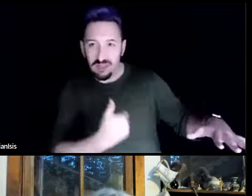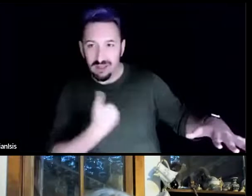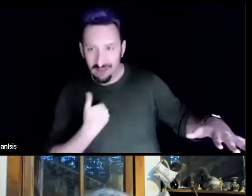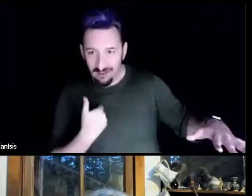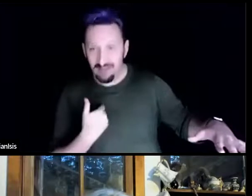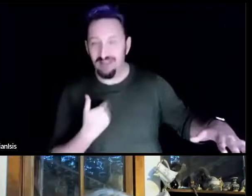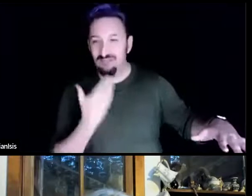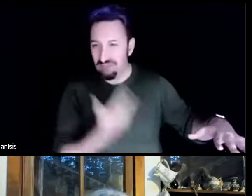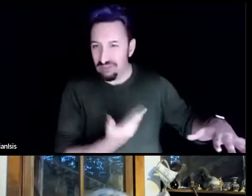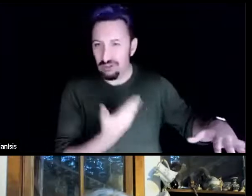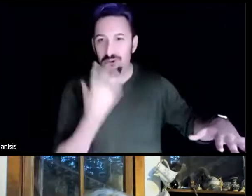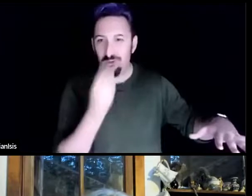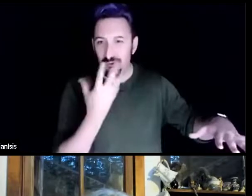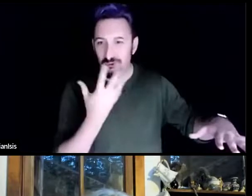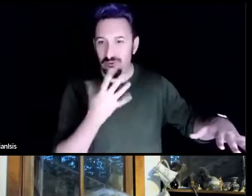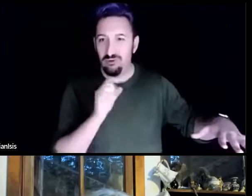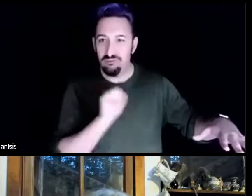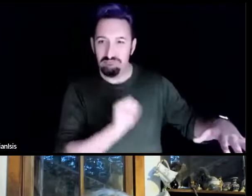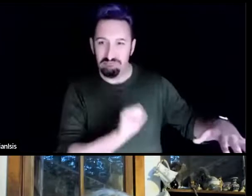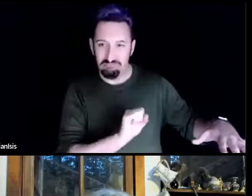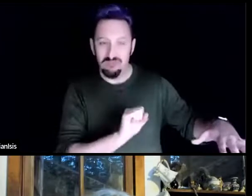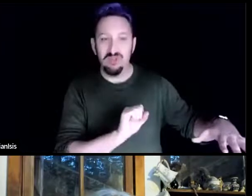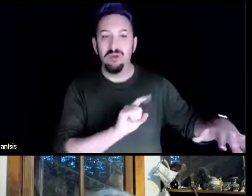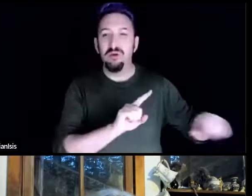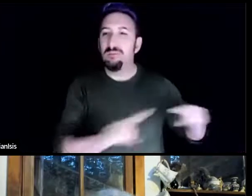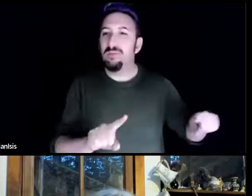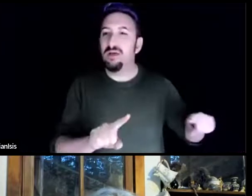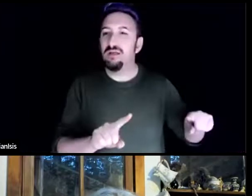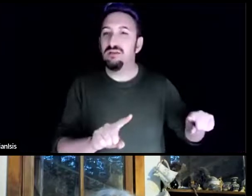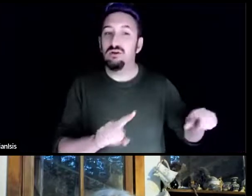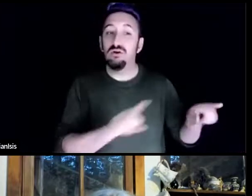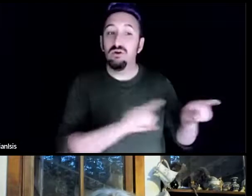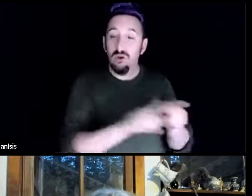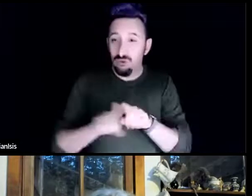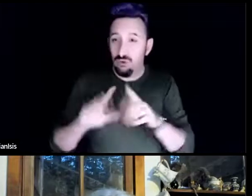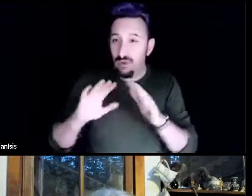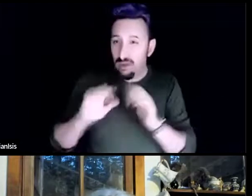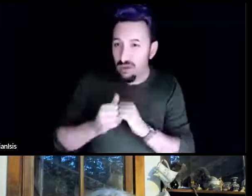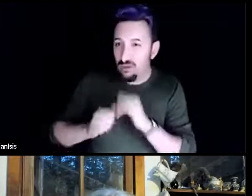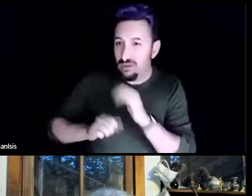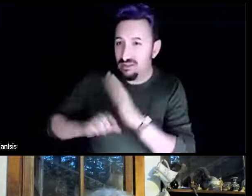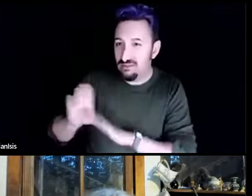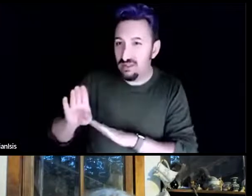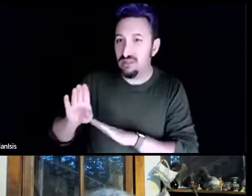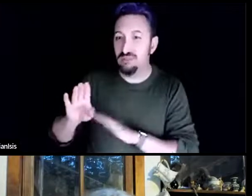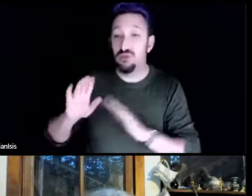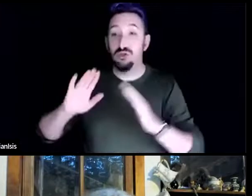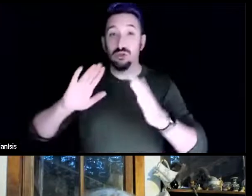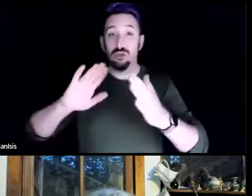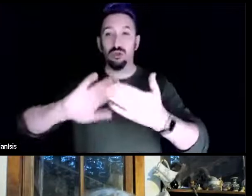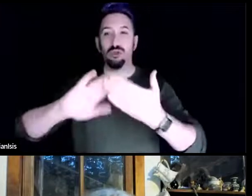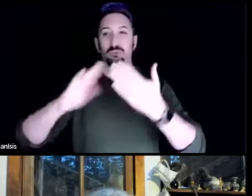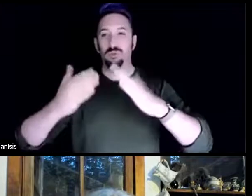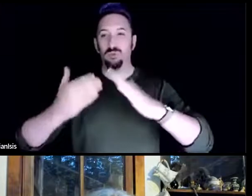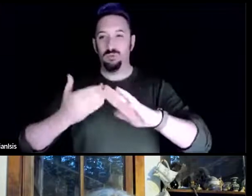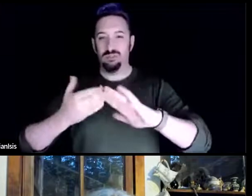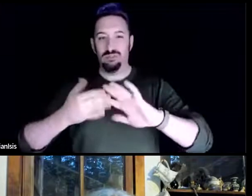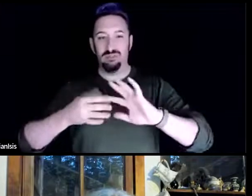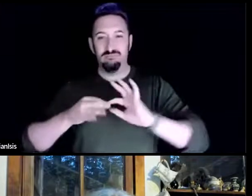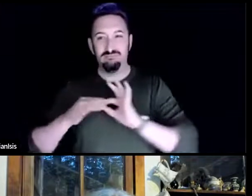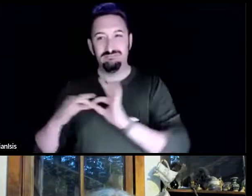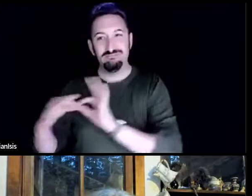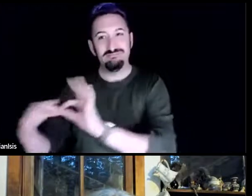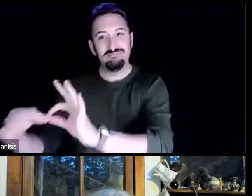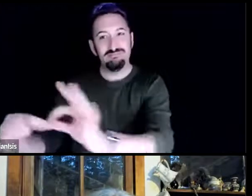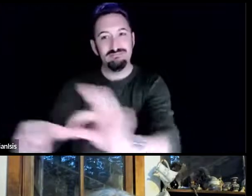grow beautiful and beloved community among the people I steward. And I will